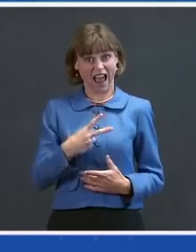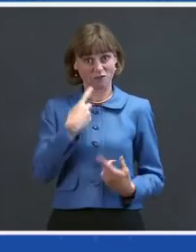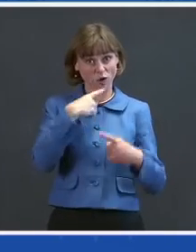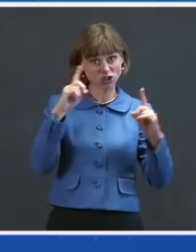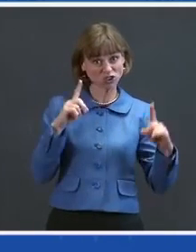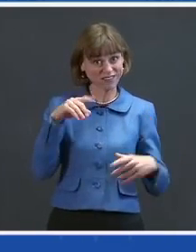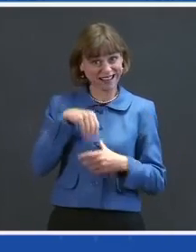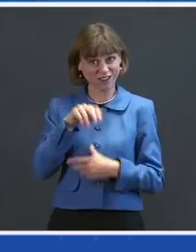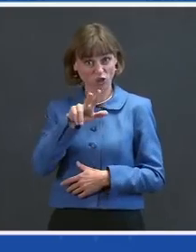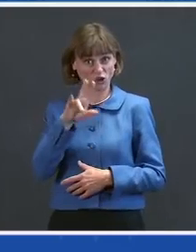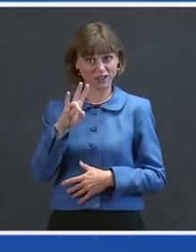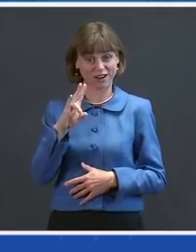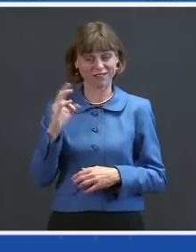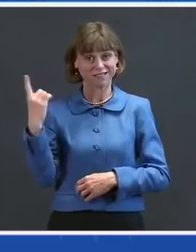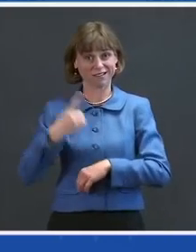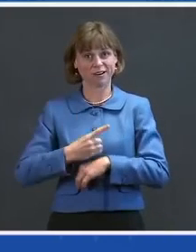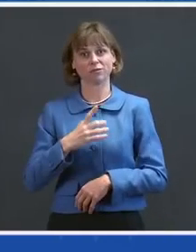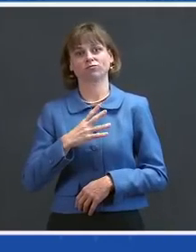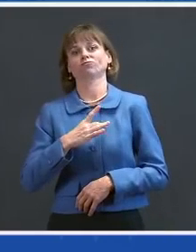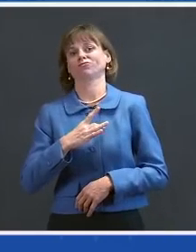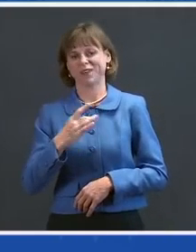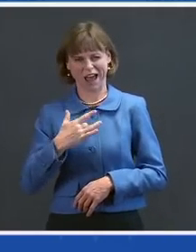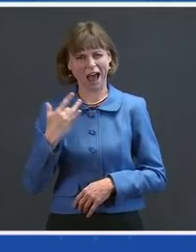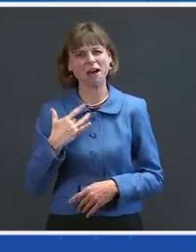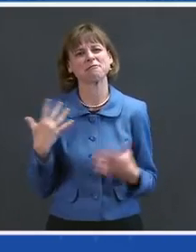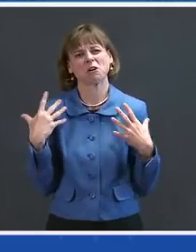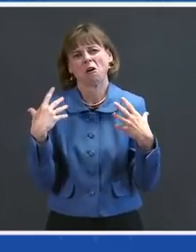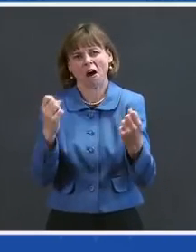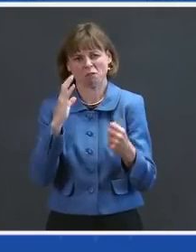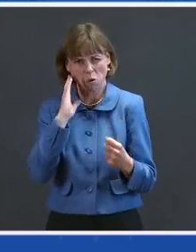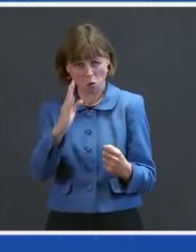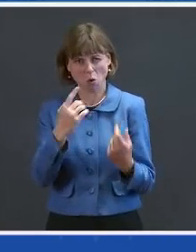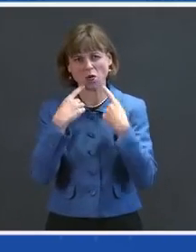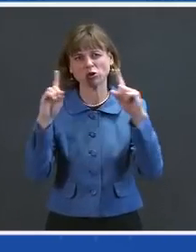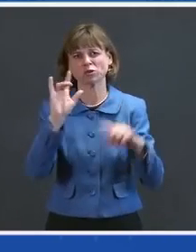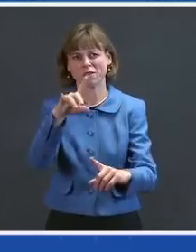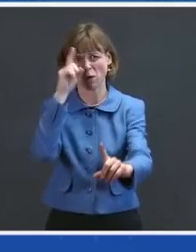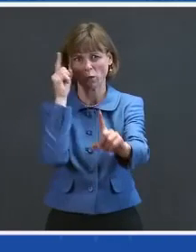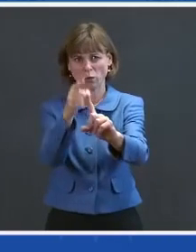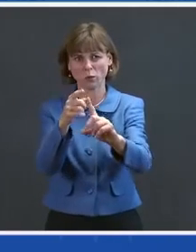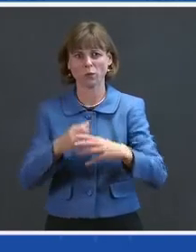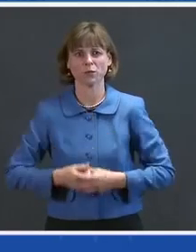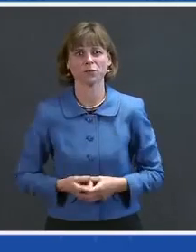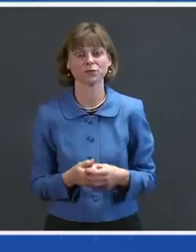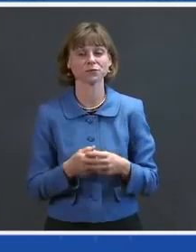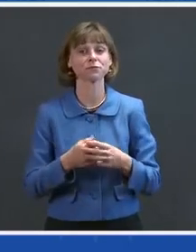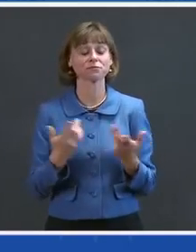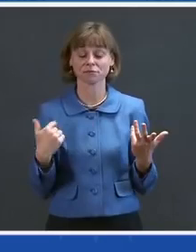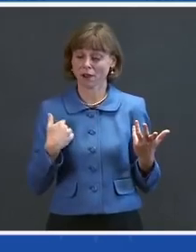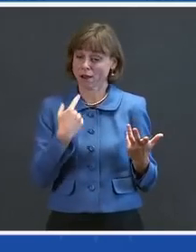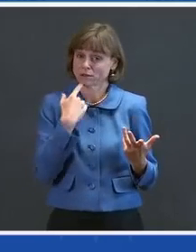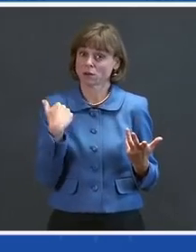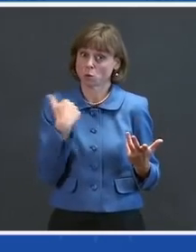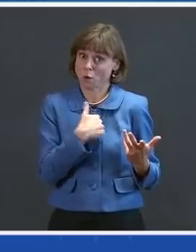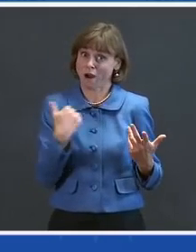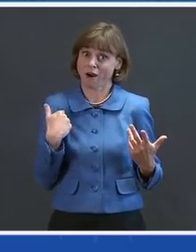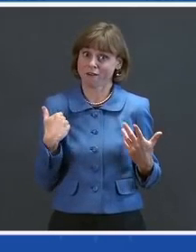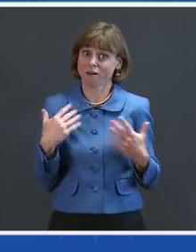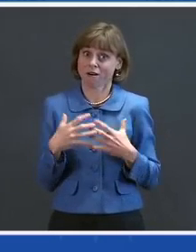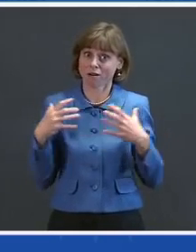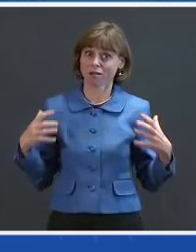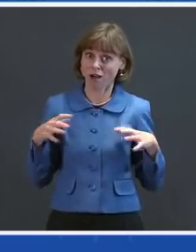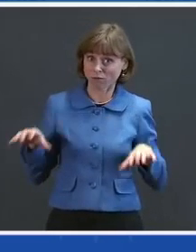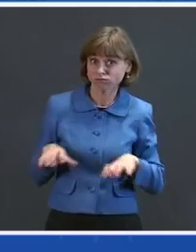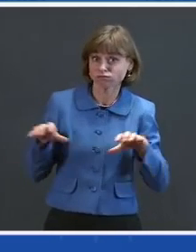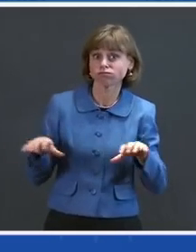and I feel confident we'll make it all the way. As I — and as I've said, we have a long way to go. But, you know, as I said from